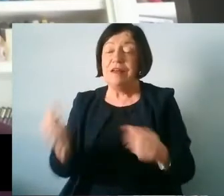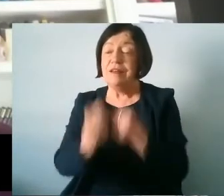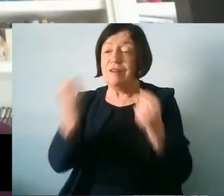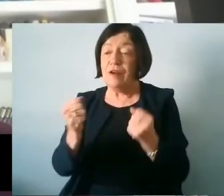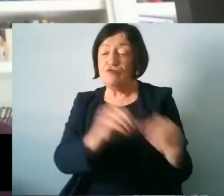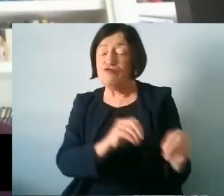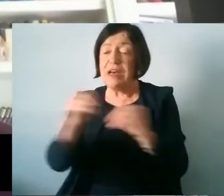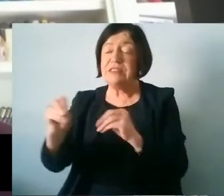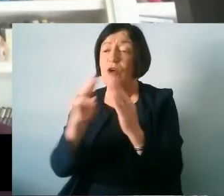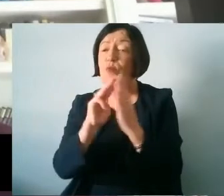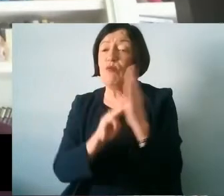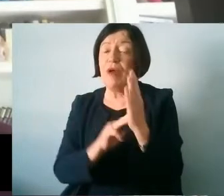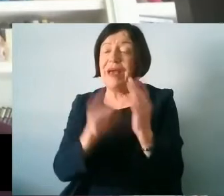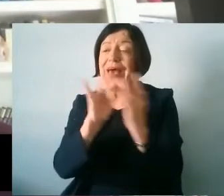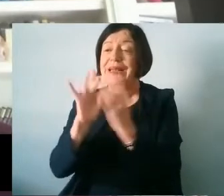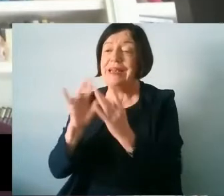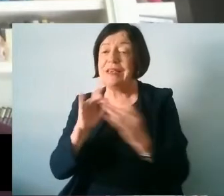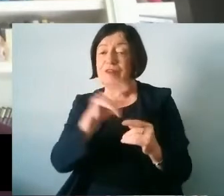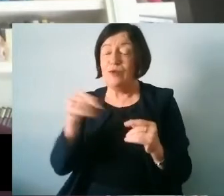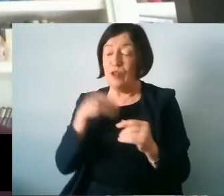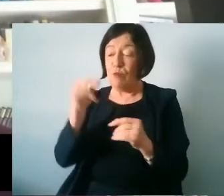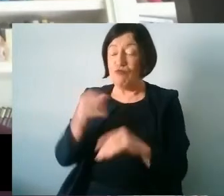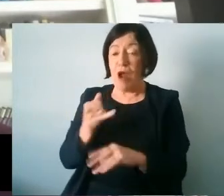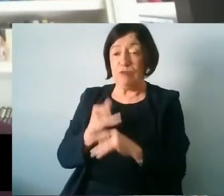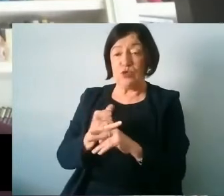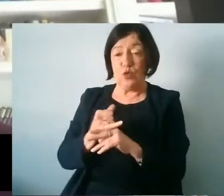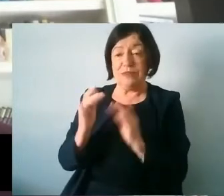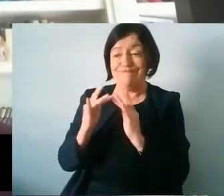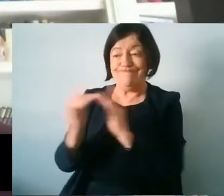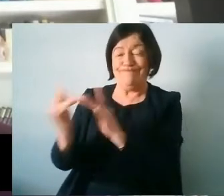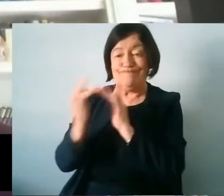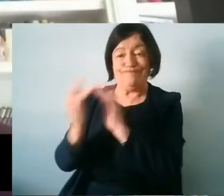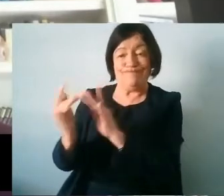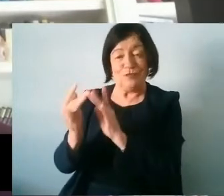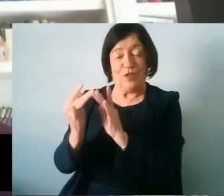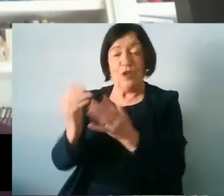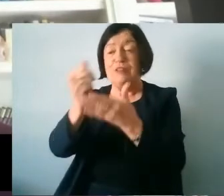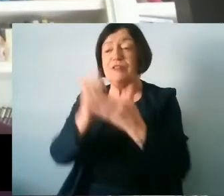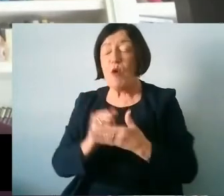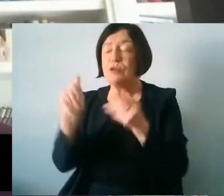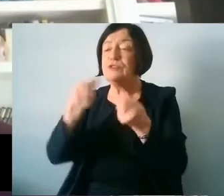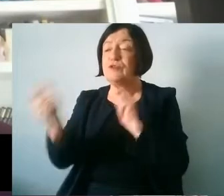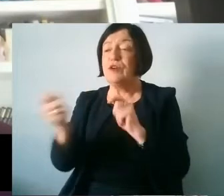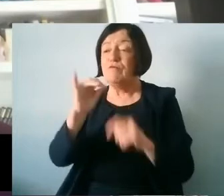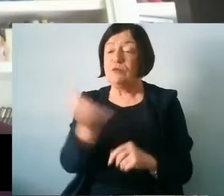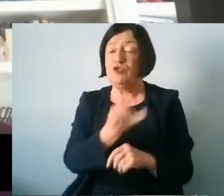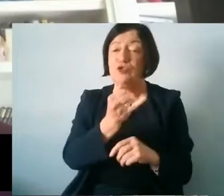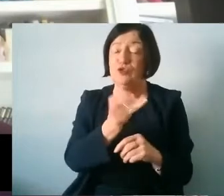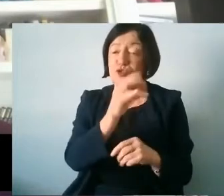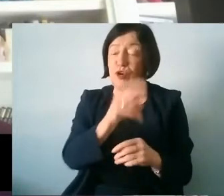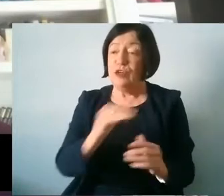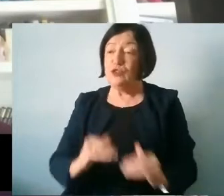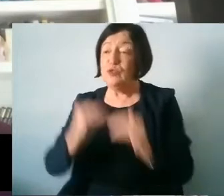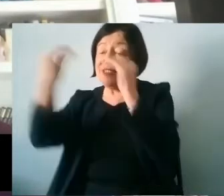program and links with our local primary schools. Supporting the transition from junior to senior cycle